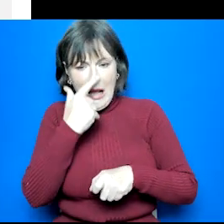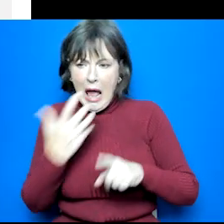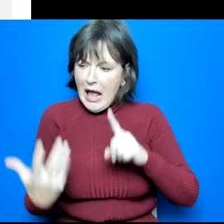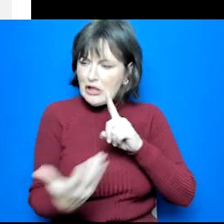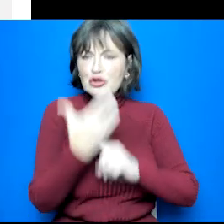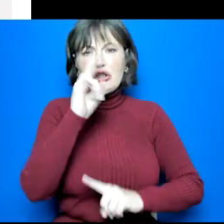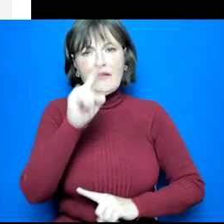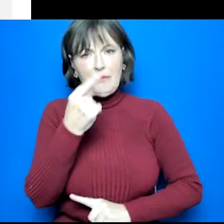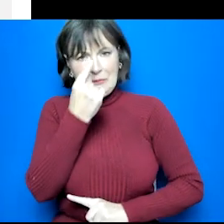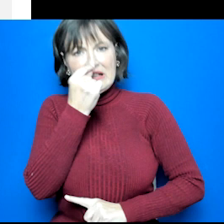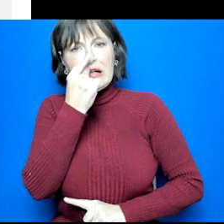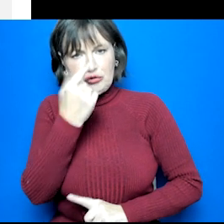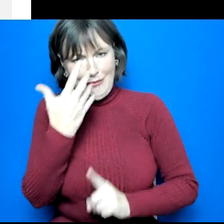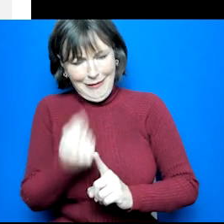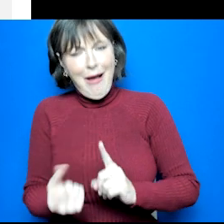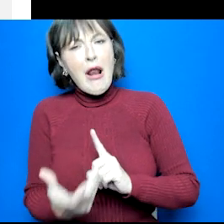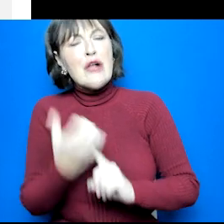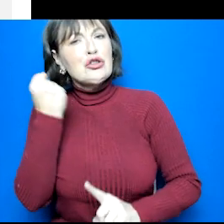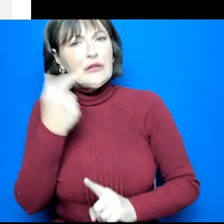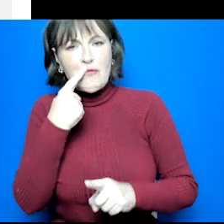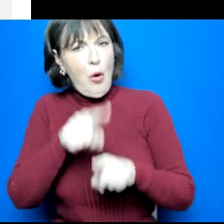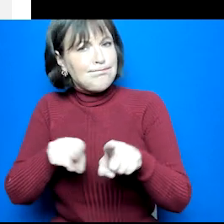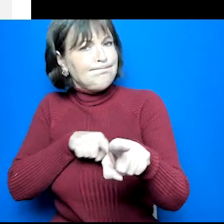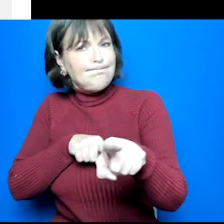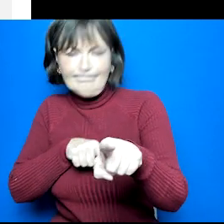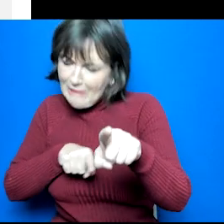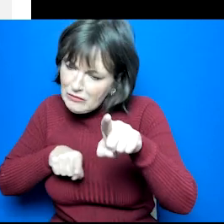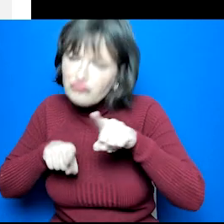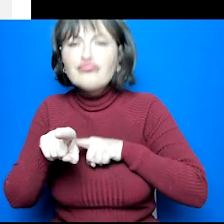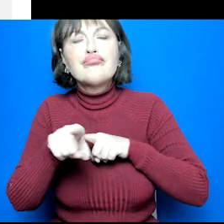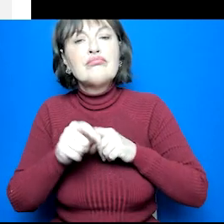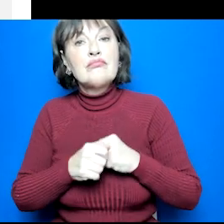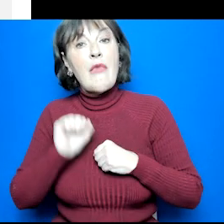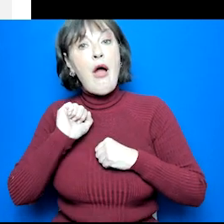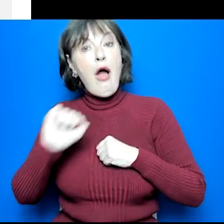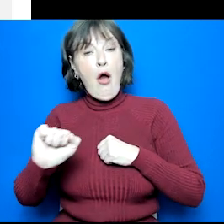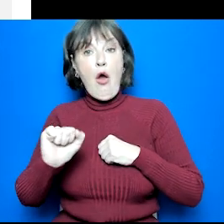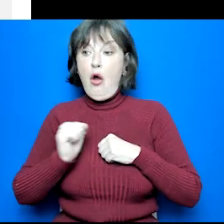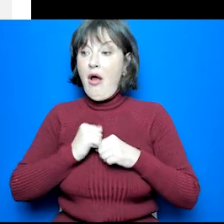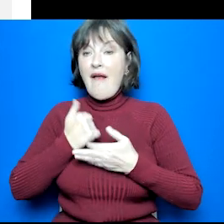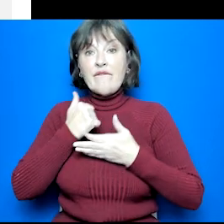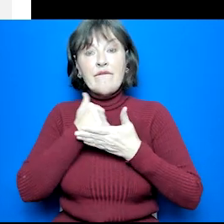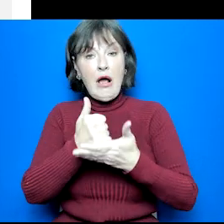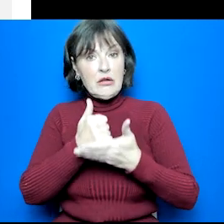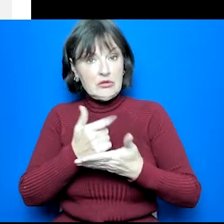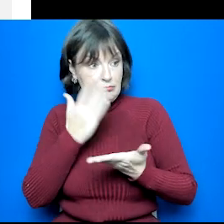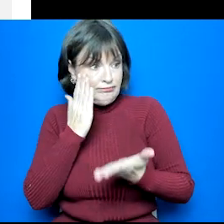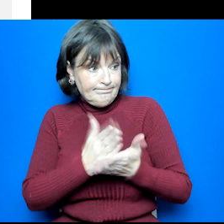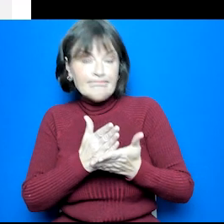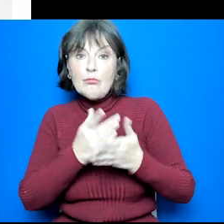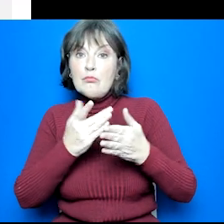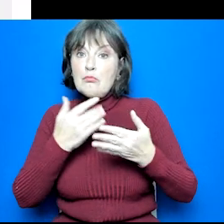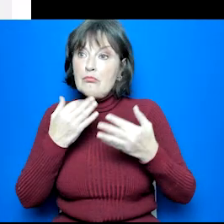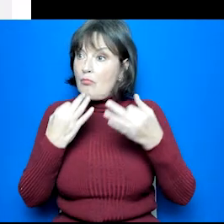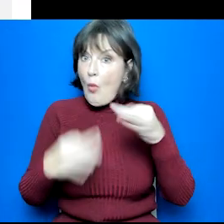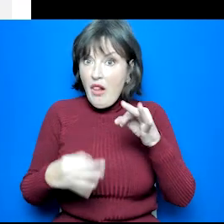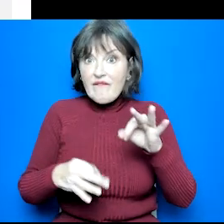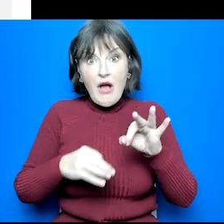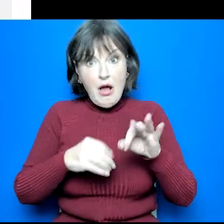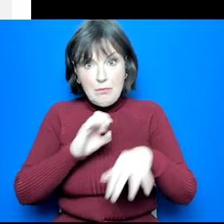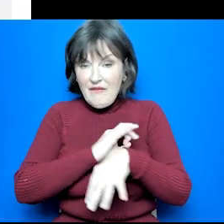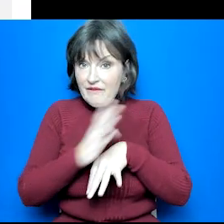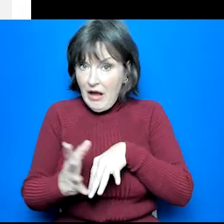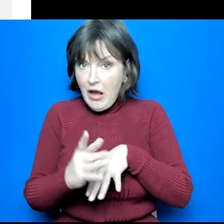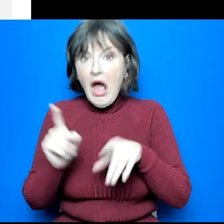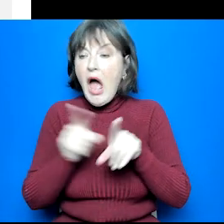potential. Our careers advisors are professionally qualified. They are in every state secondary school in Scotland, and